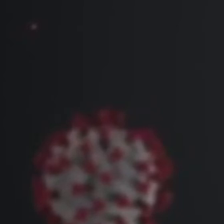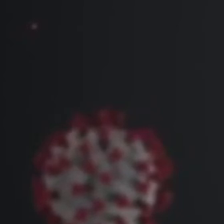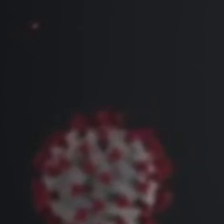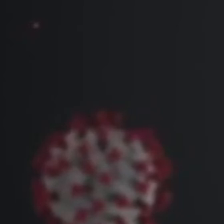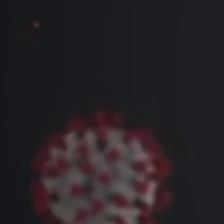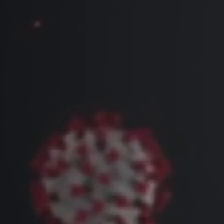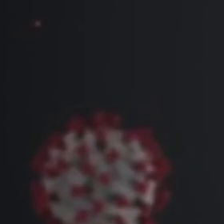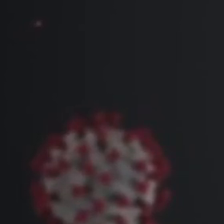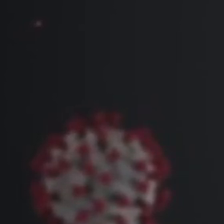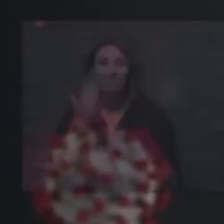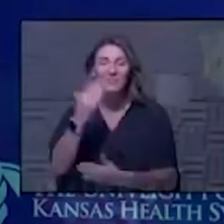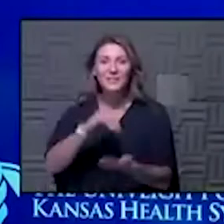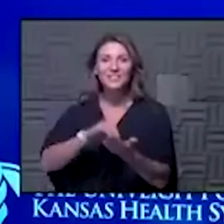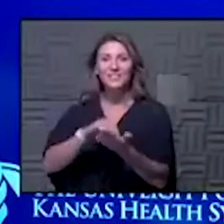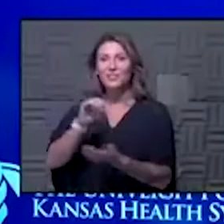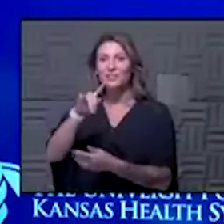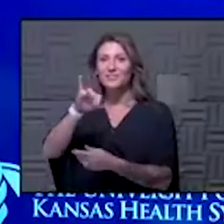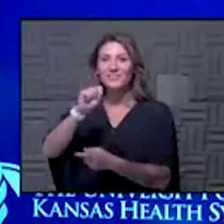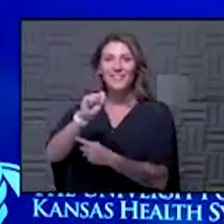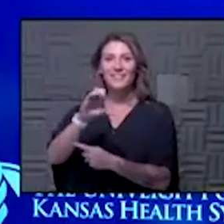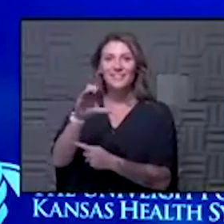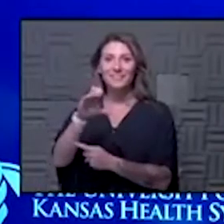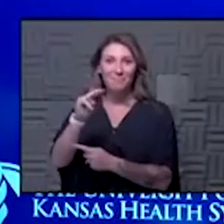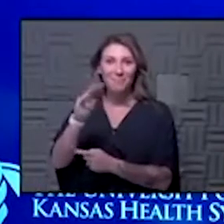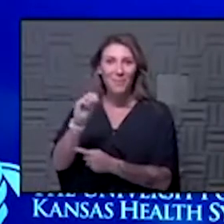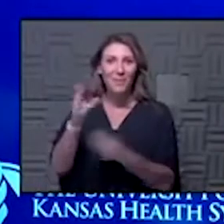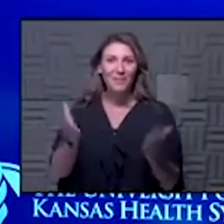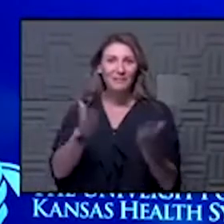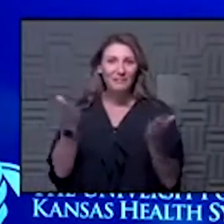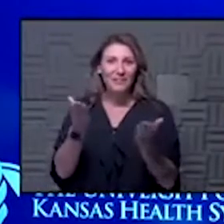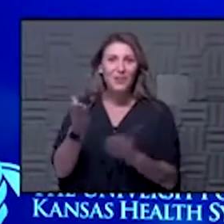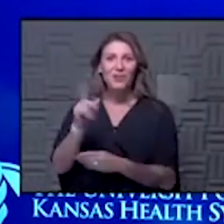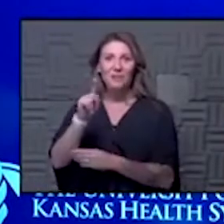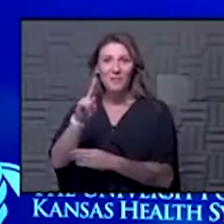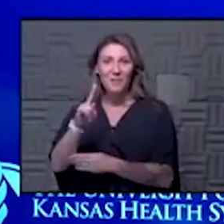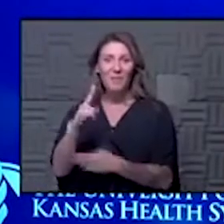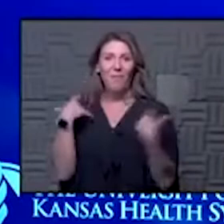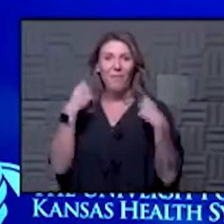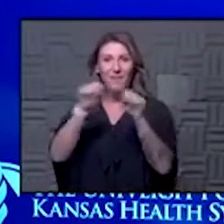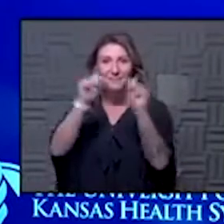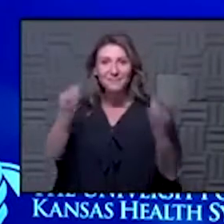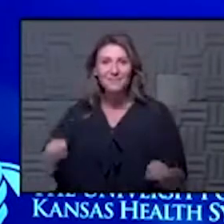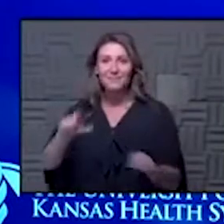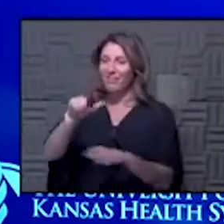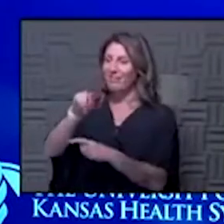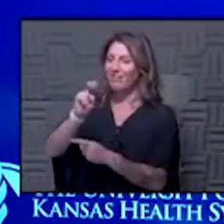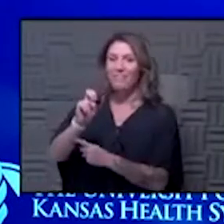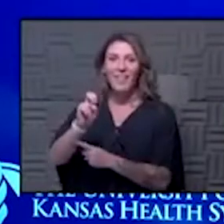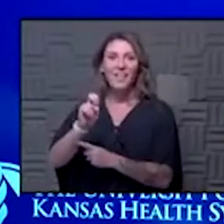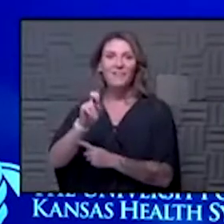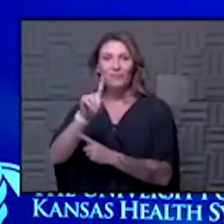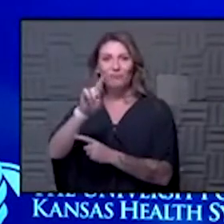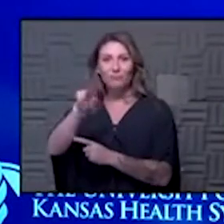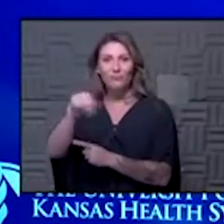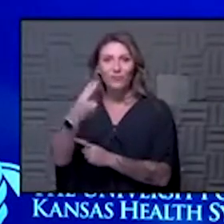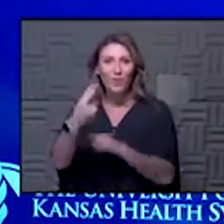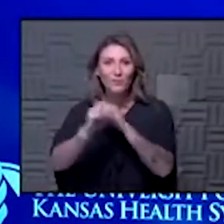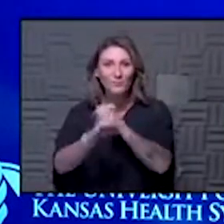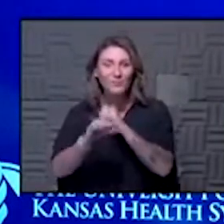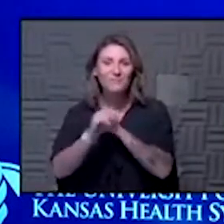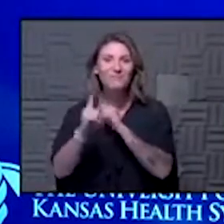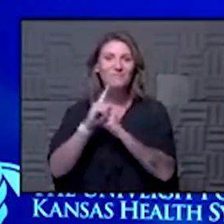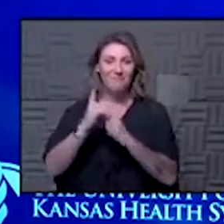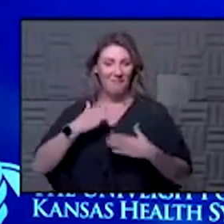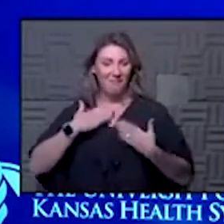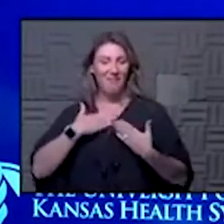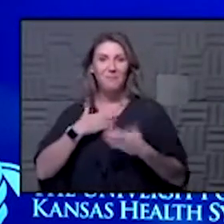Hey good morning this is Steve Stites, Chief Medical Officer here at the University of Kansas Health System broadcasting live with you from the Dolph Simons Family Studio and delighted